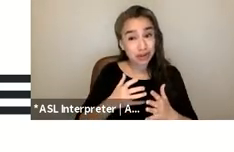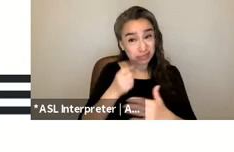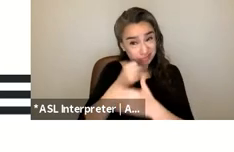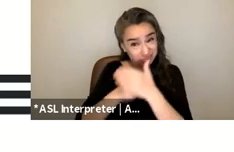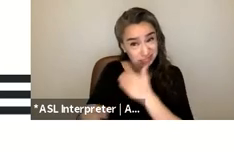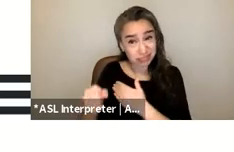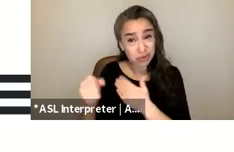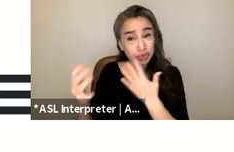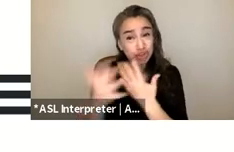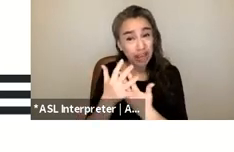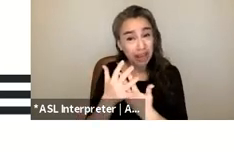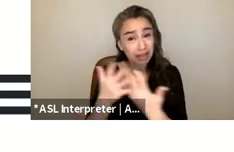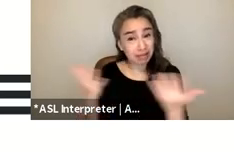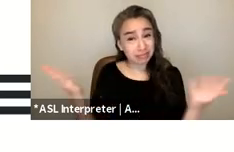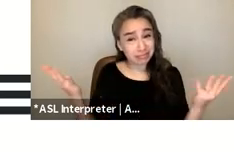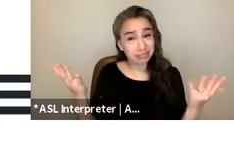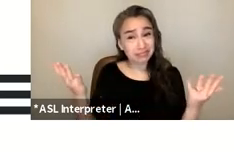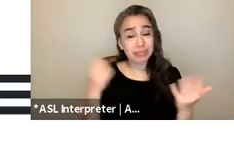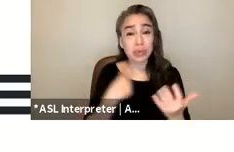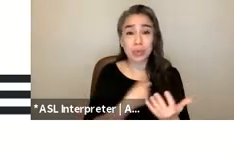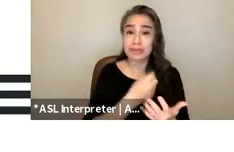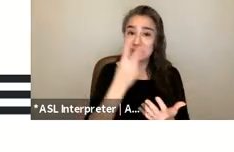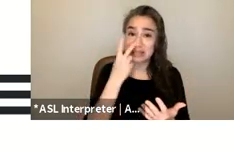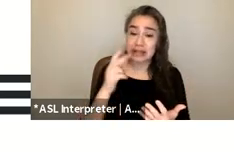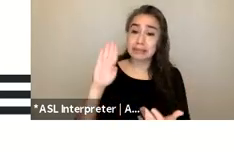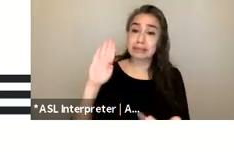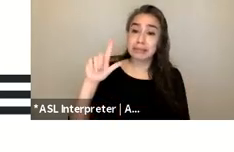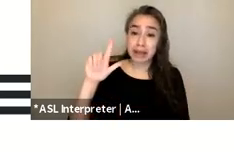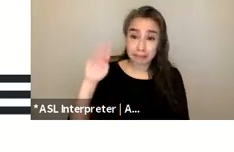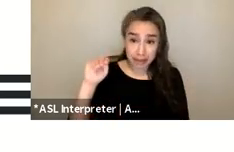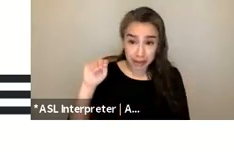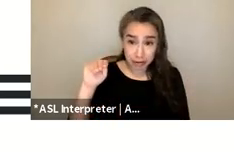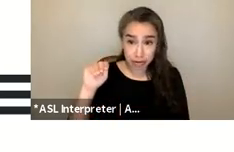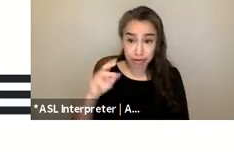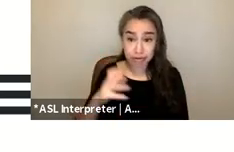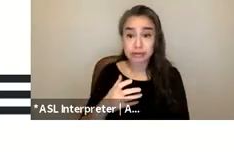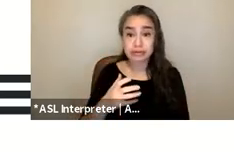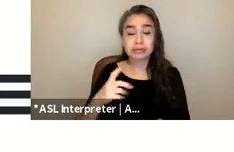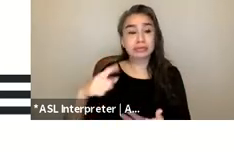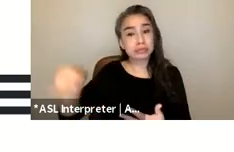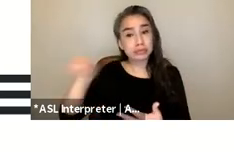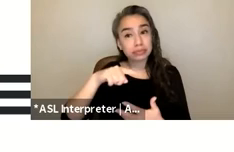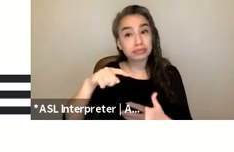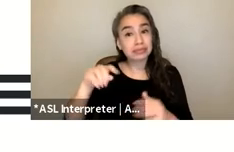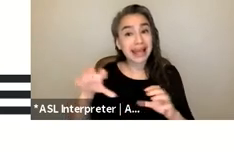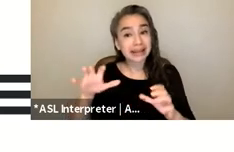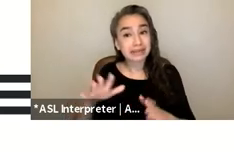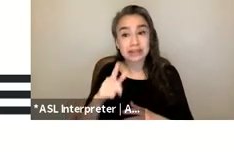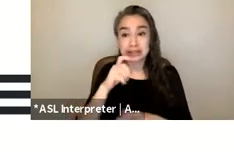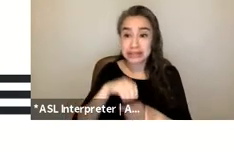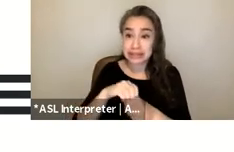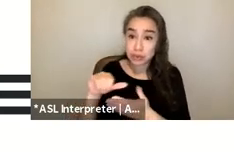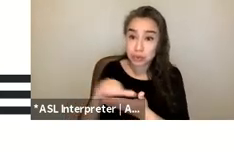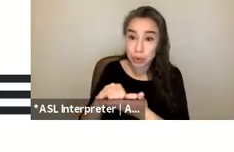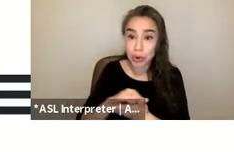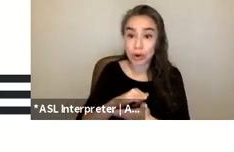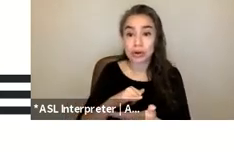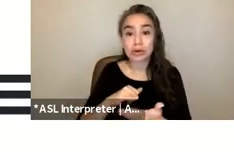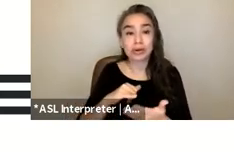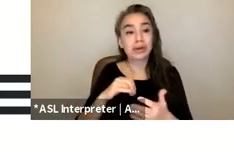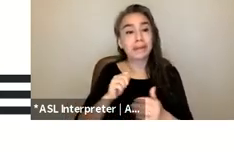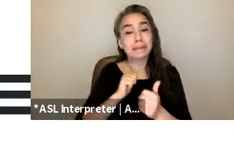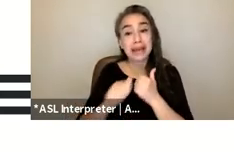and so what we've seen is that black lives matter activists to activists working in new york to pass the walking while trans bill